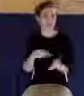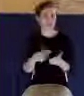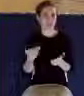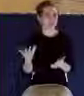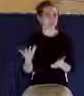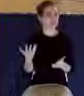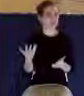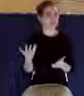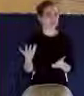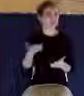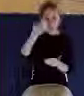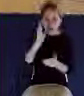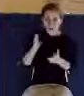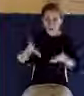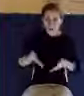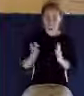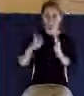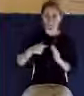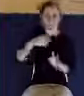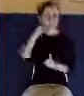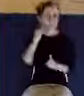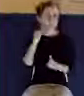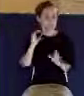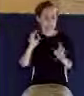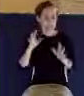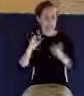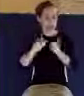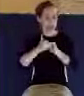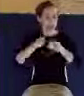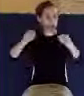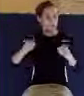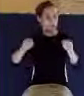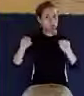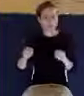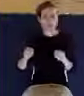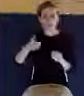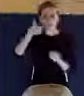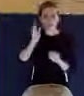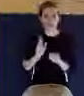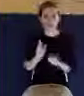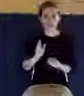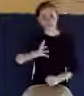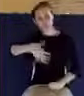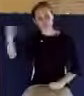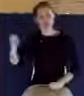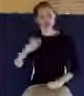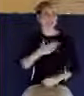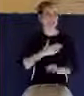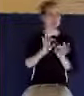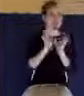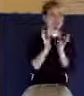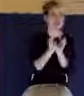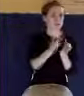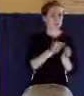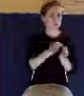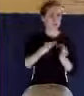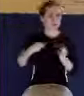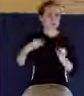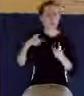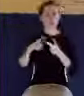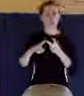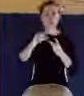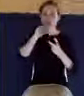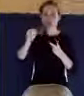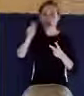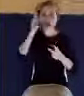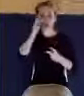allow me to go through what I went through. How could God take my loved one? How could God not hear my prayer? How could all this happen? Surely I